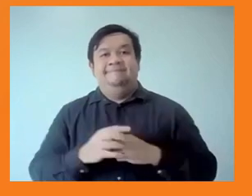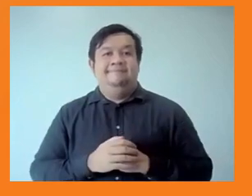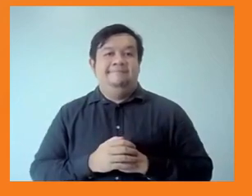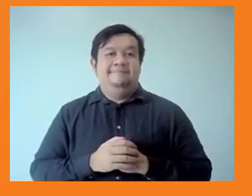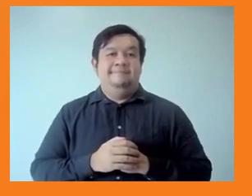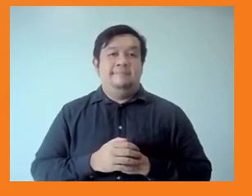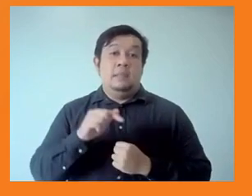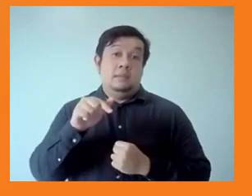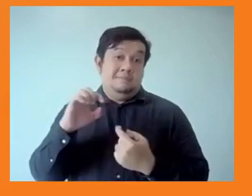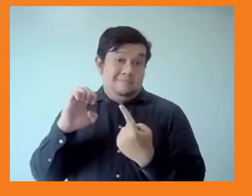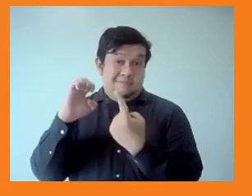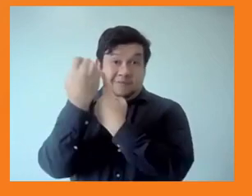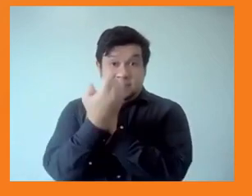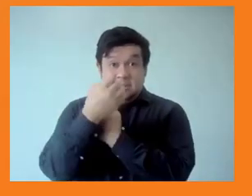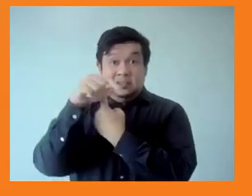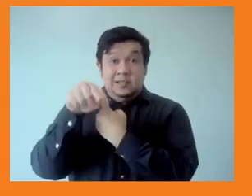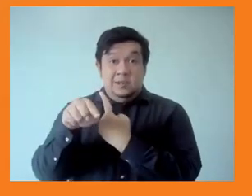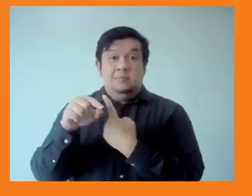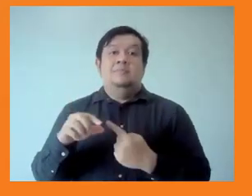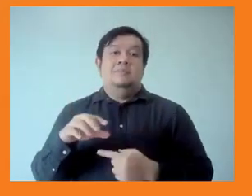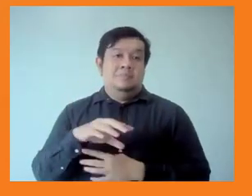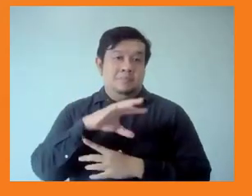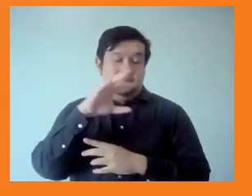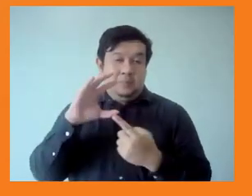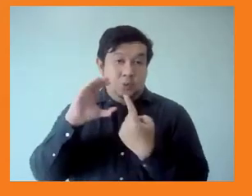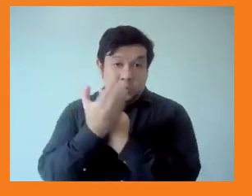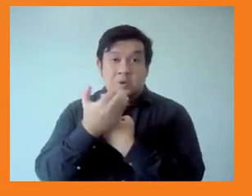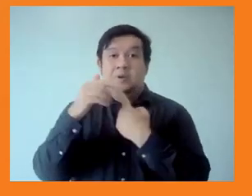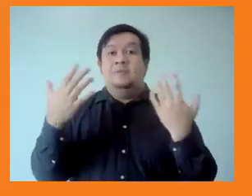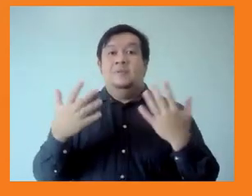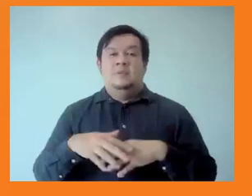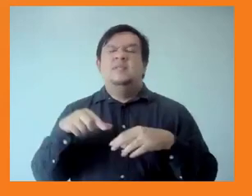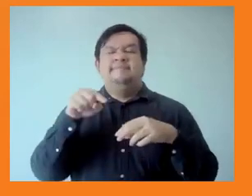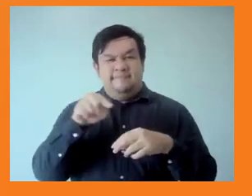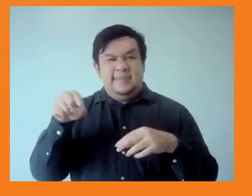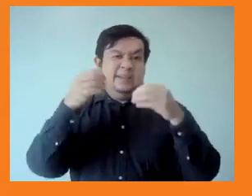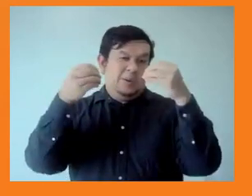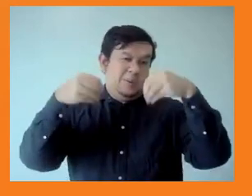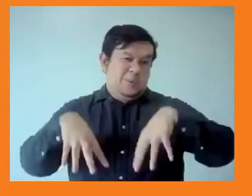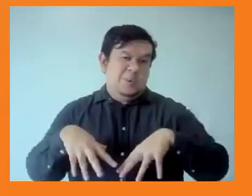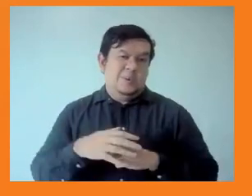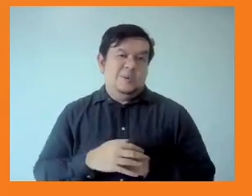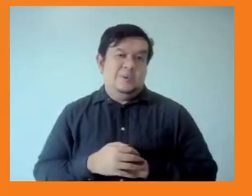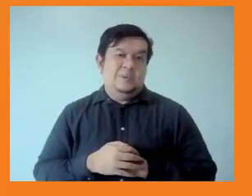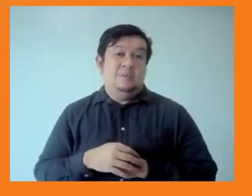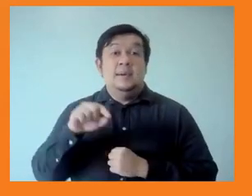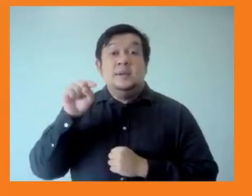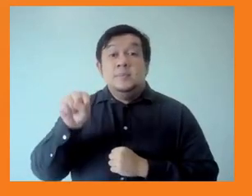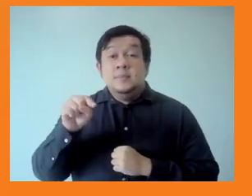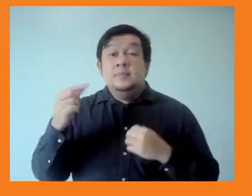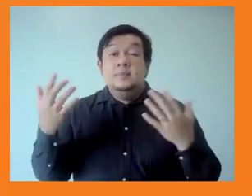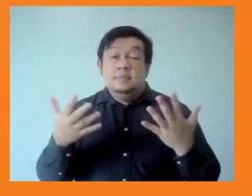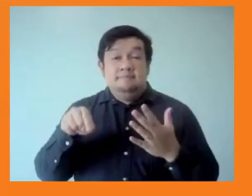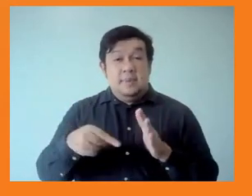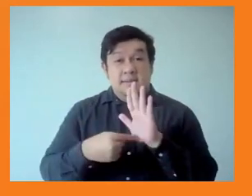costs. So it's a misleading indicator. It fails to count informal activities like women's unpaid work, nor does it